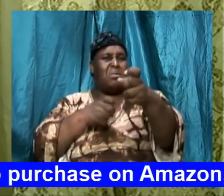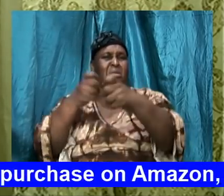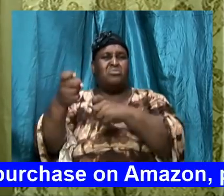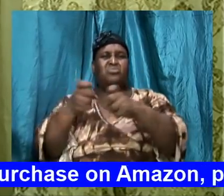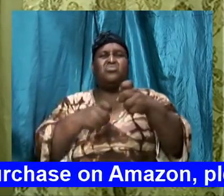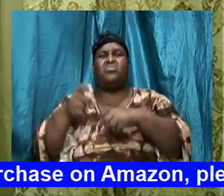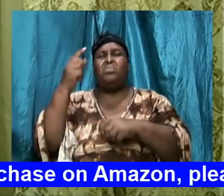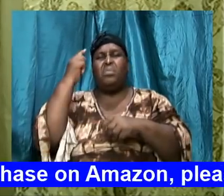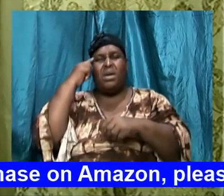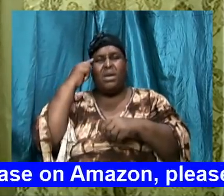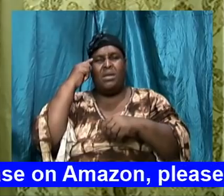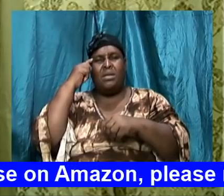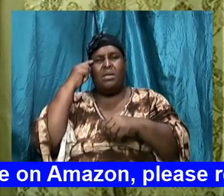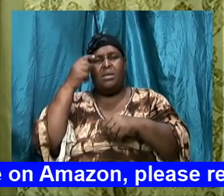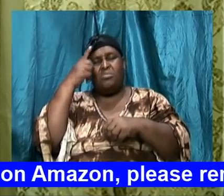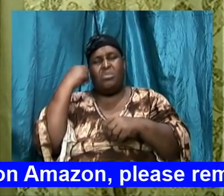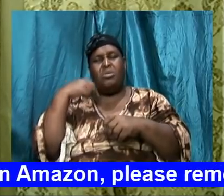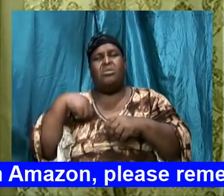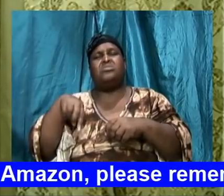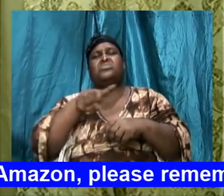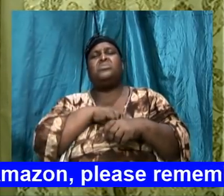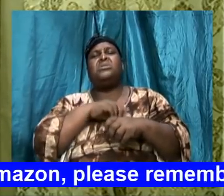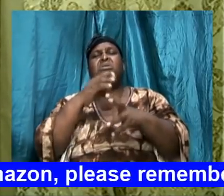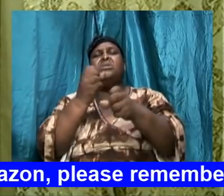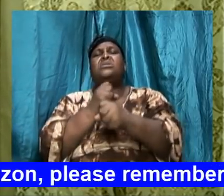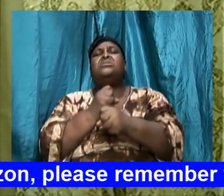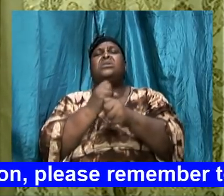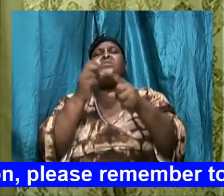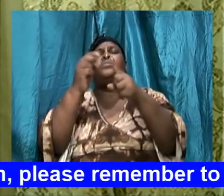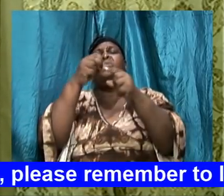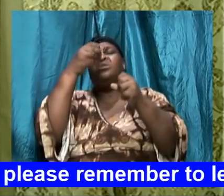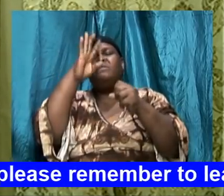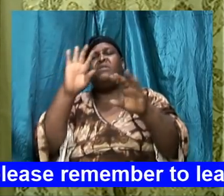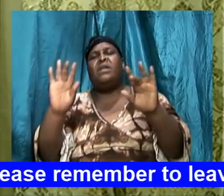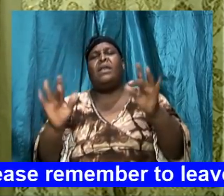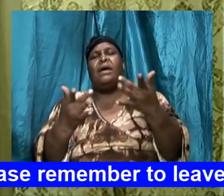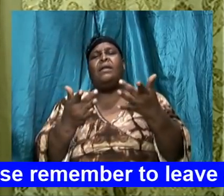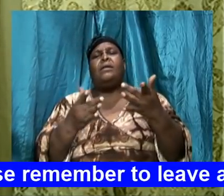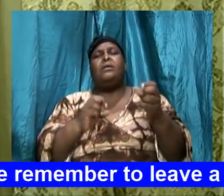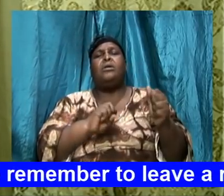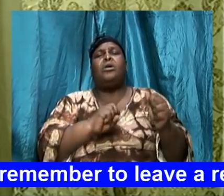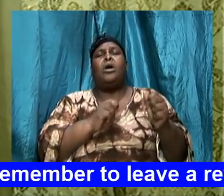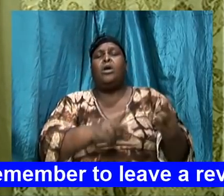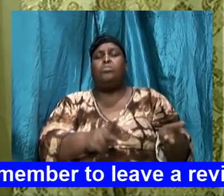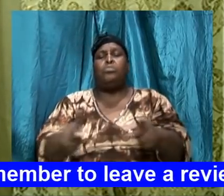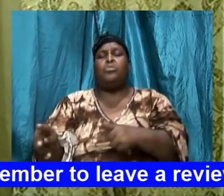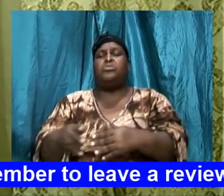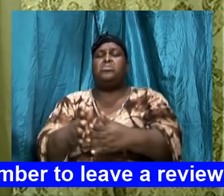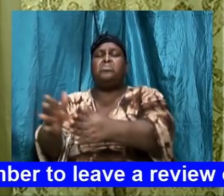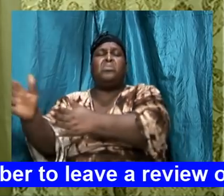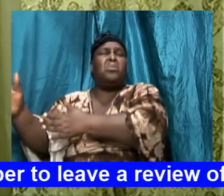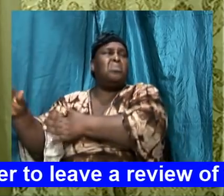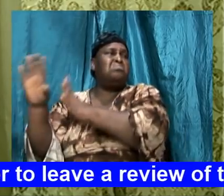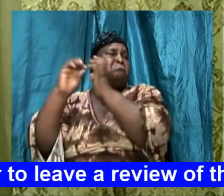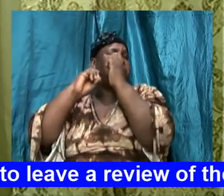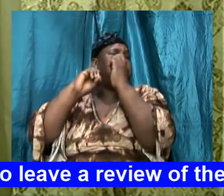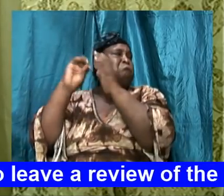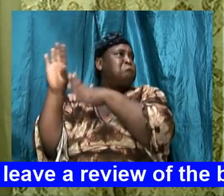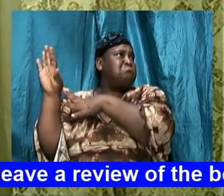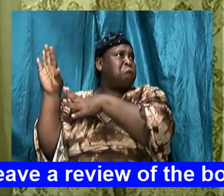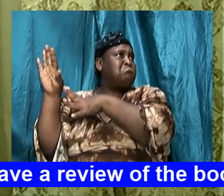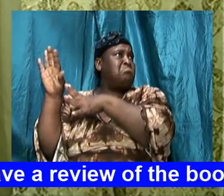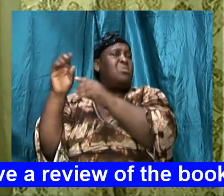have put down the sword of the spirit which is an